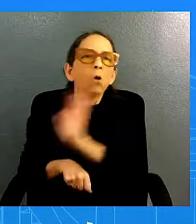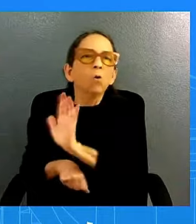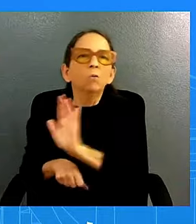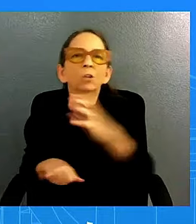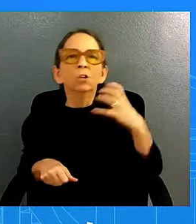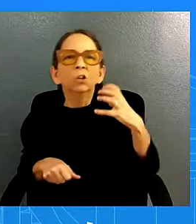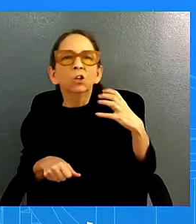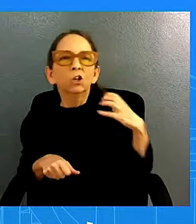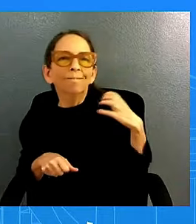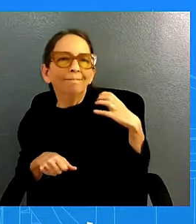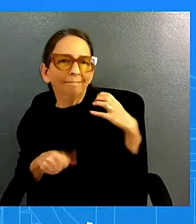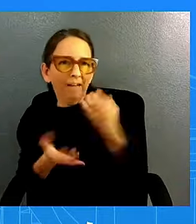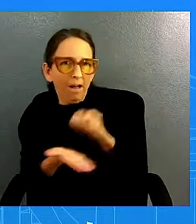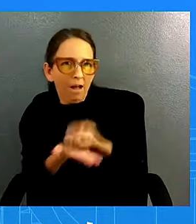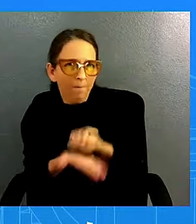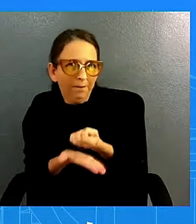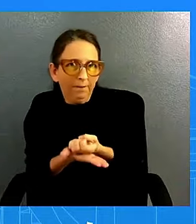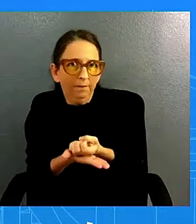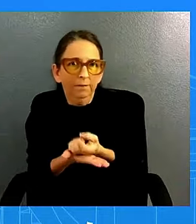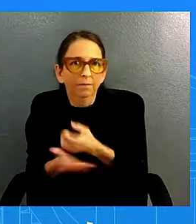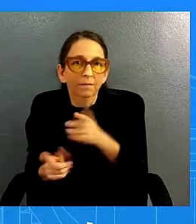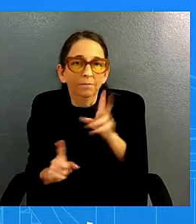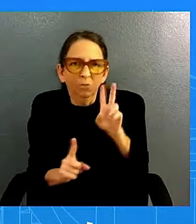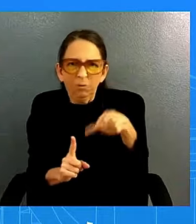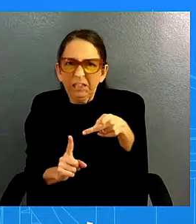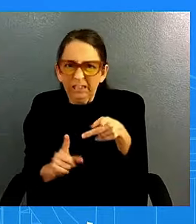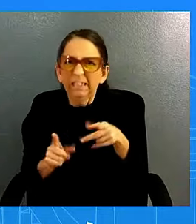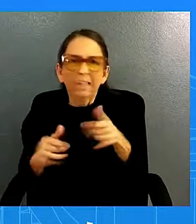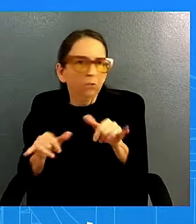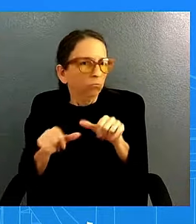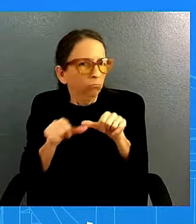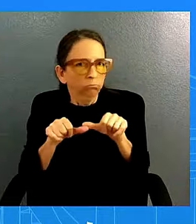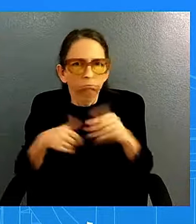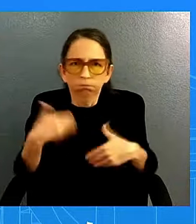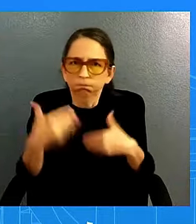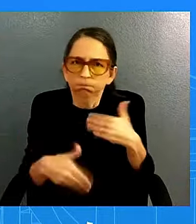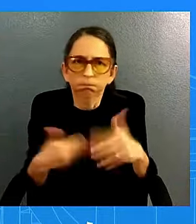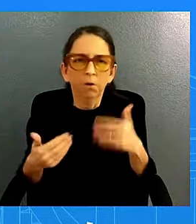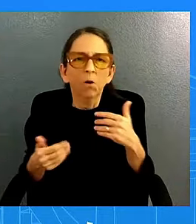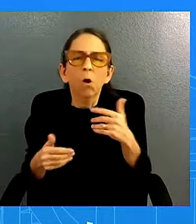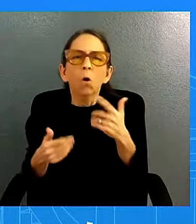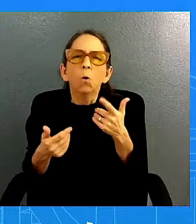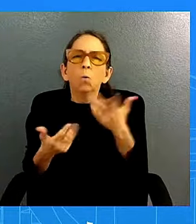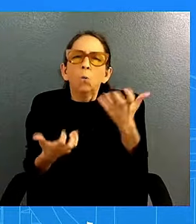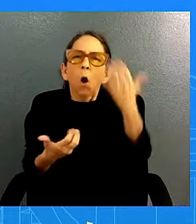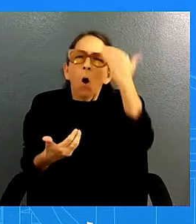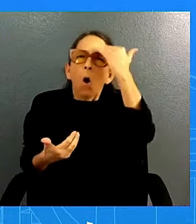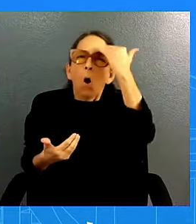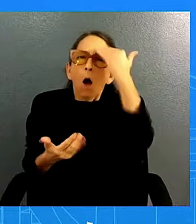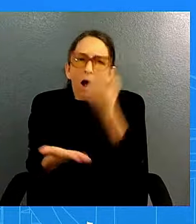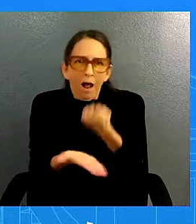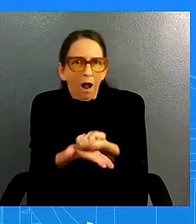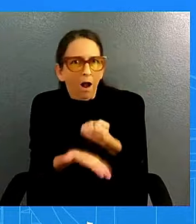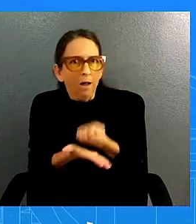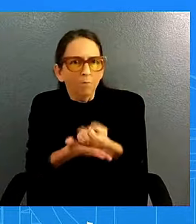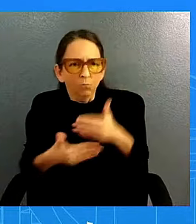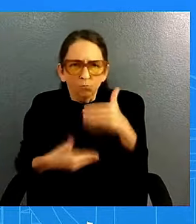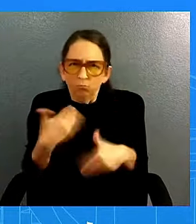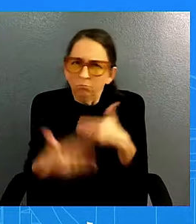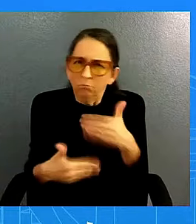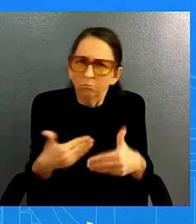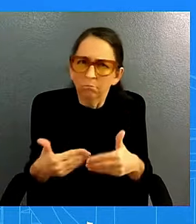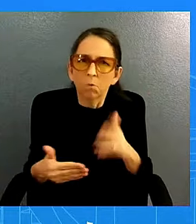how these economic developments how the progress i've talked about today that he spoke about affects uh